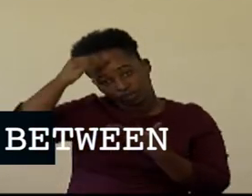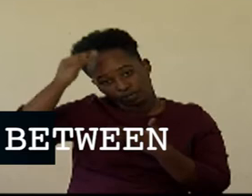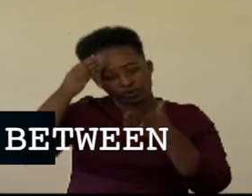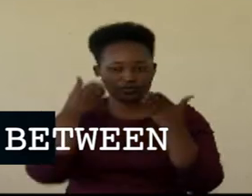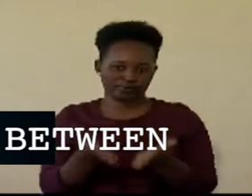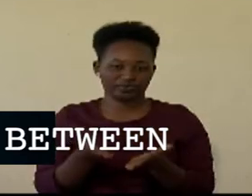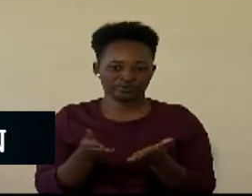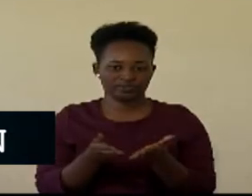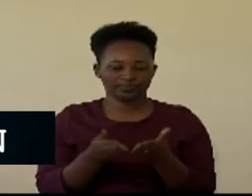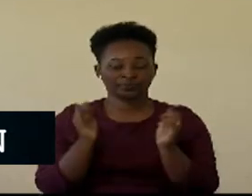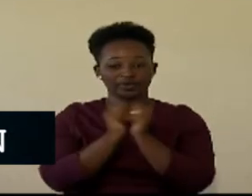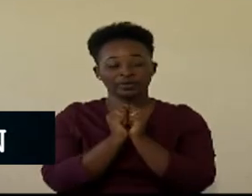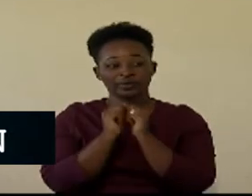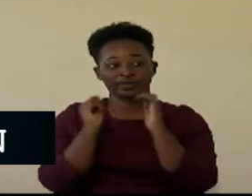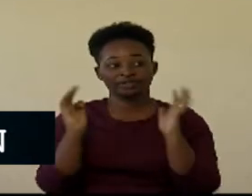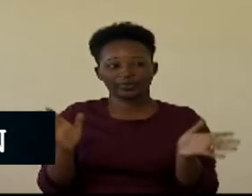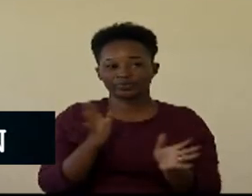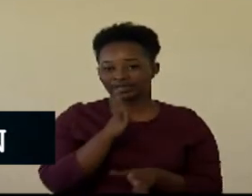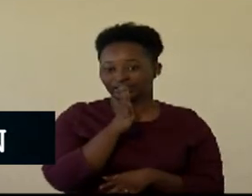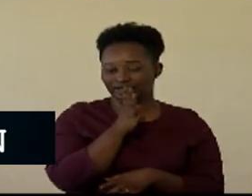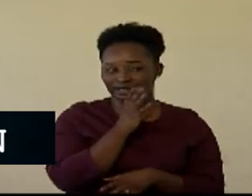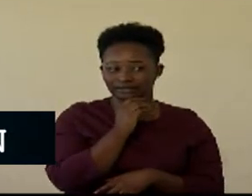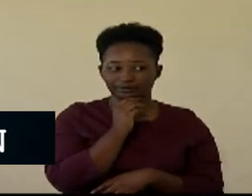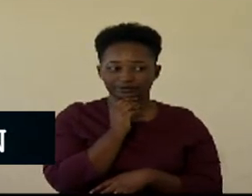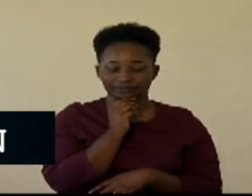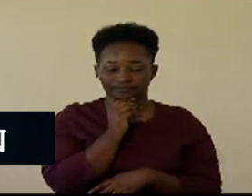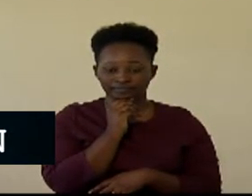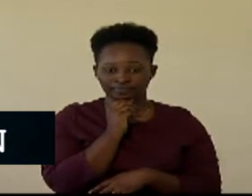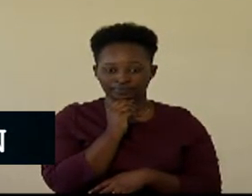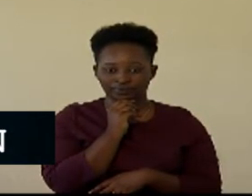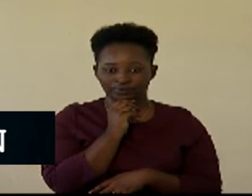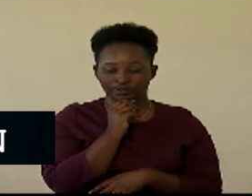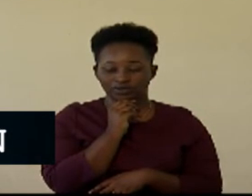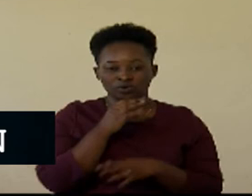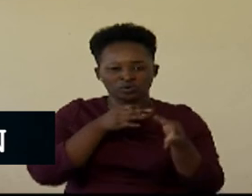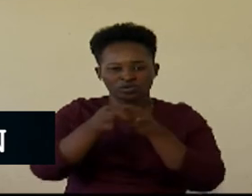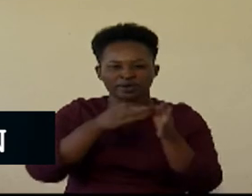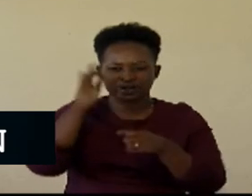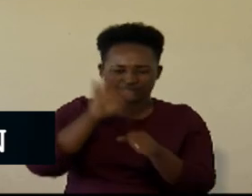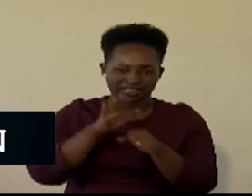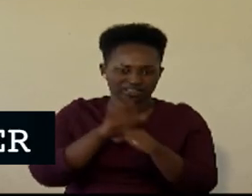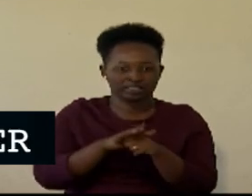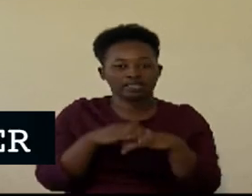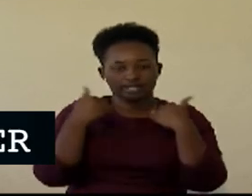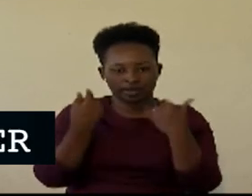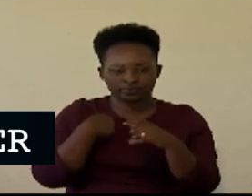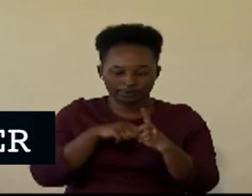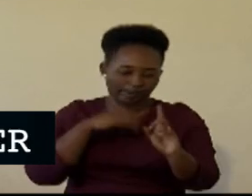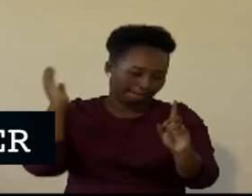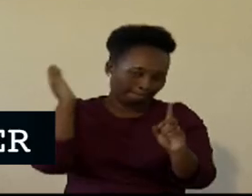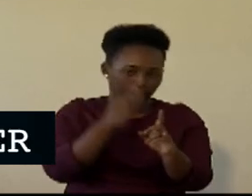So without going any far into that, we go straight to our index. Now,